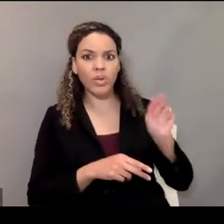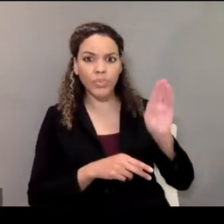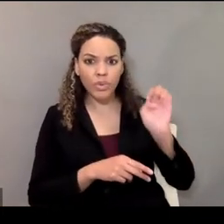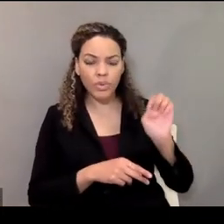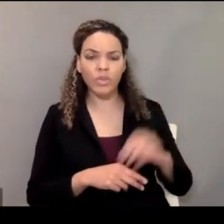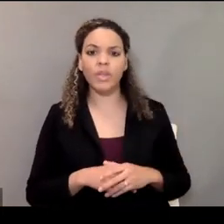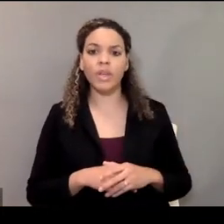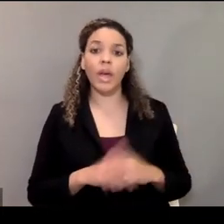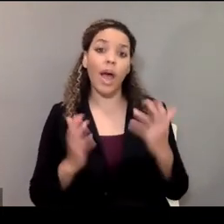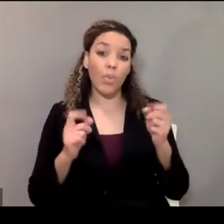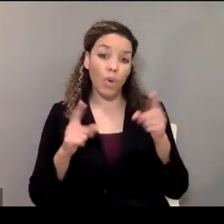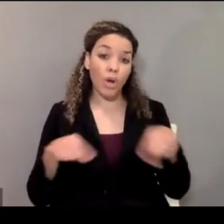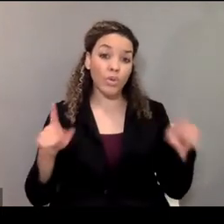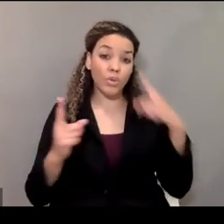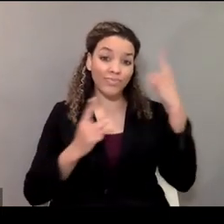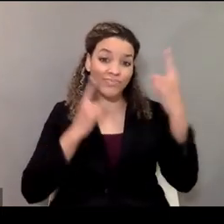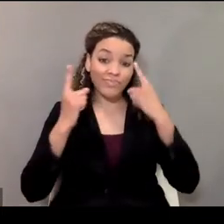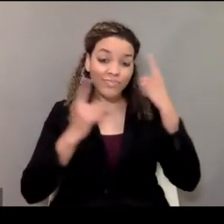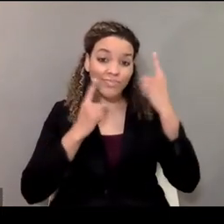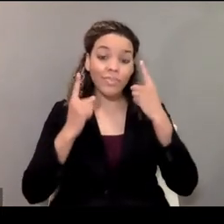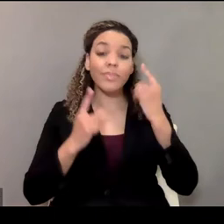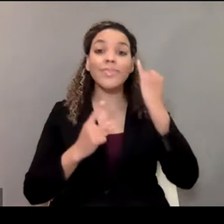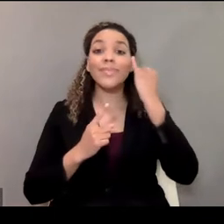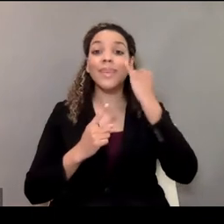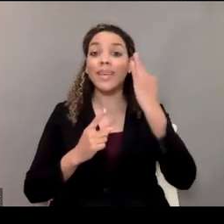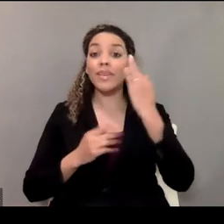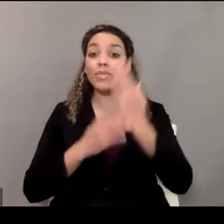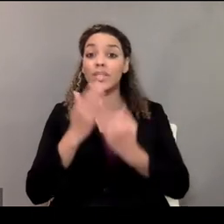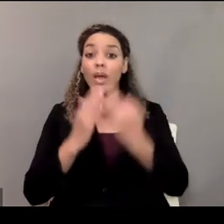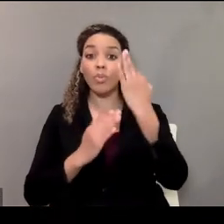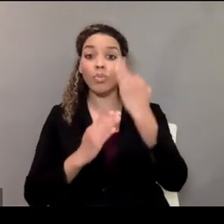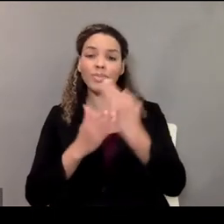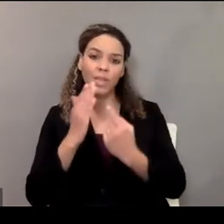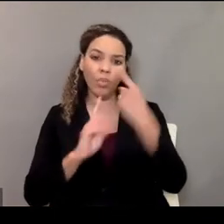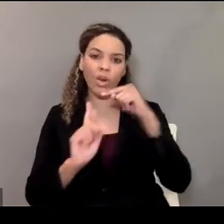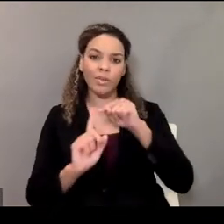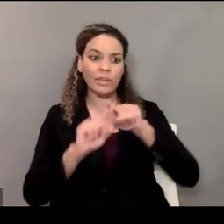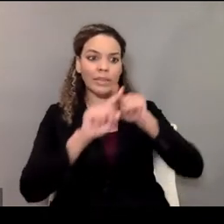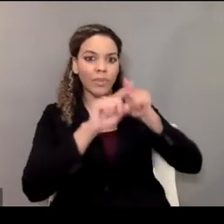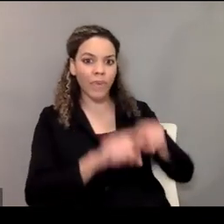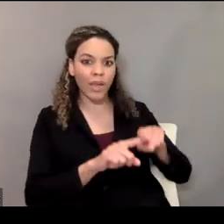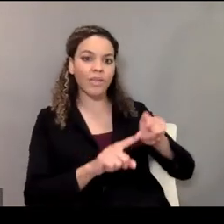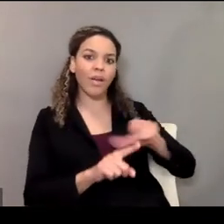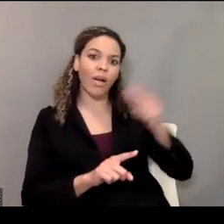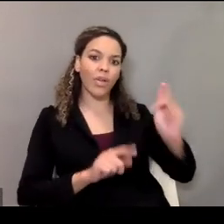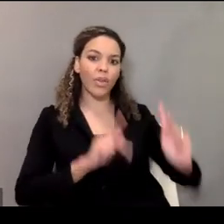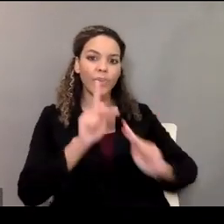And I want you to consider that when someone is dependent on another person